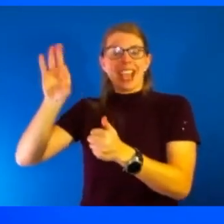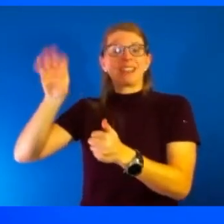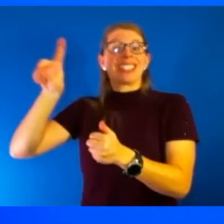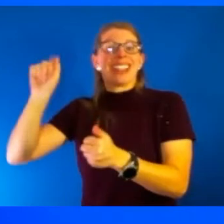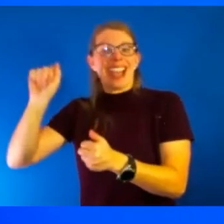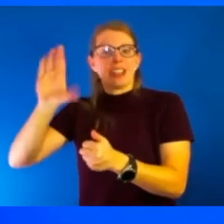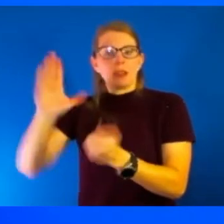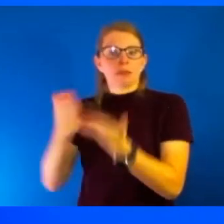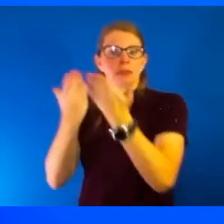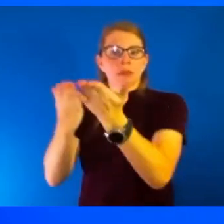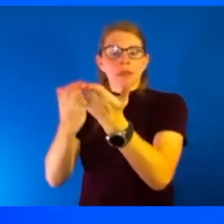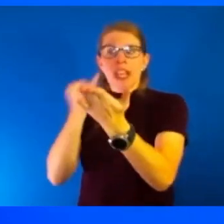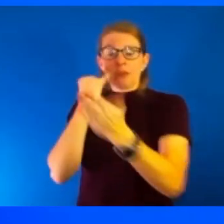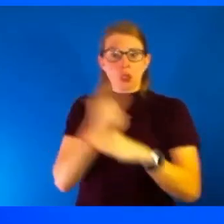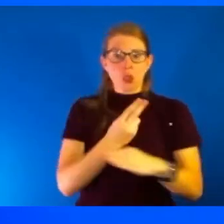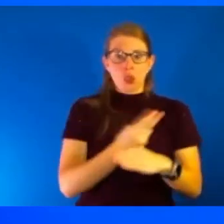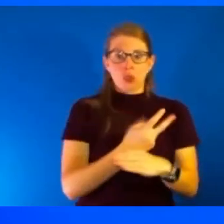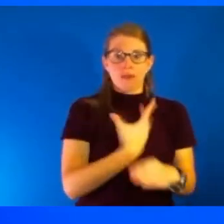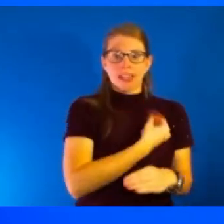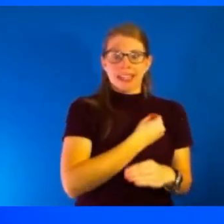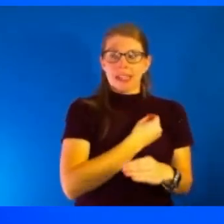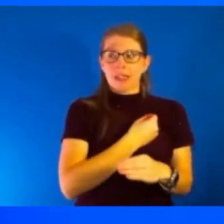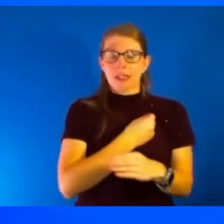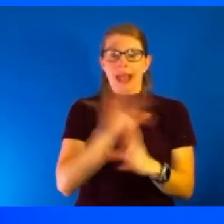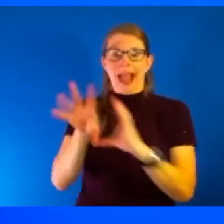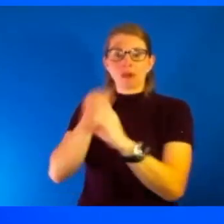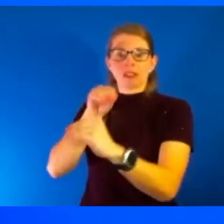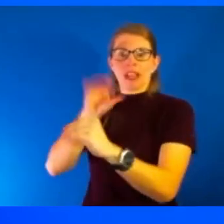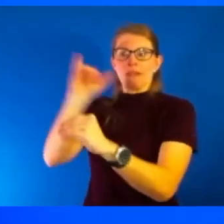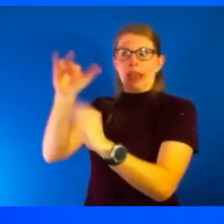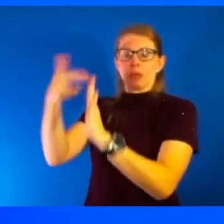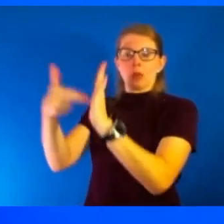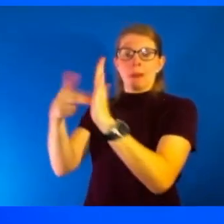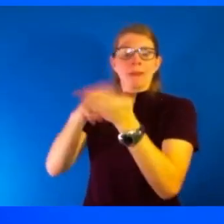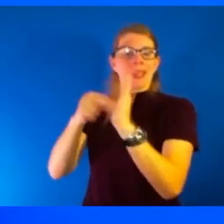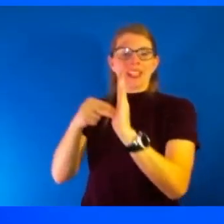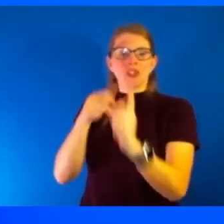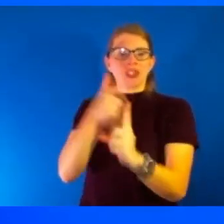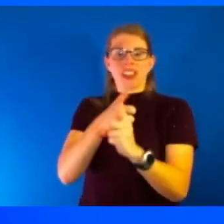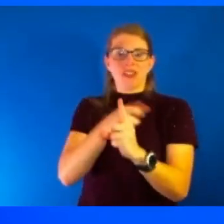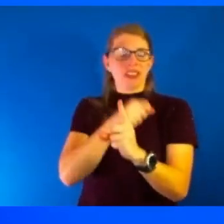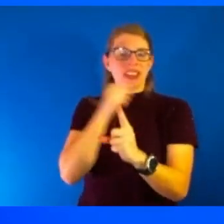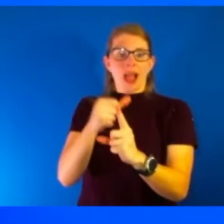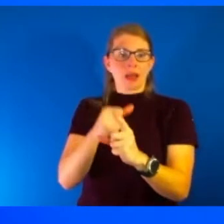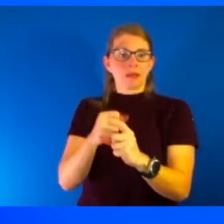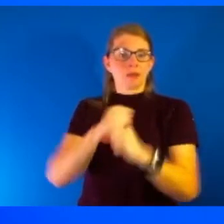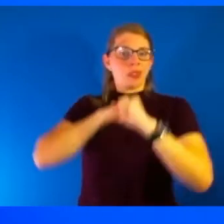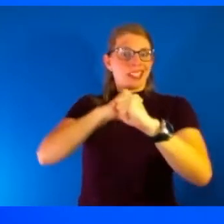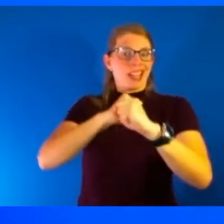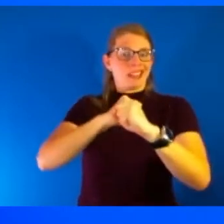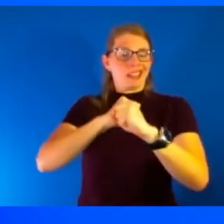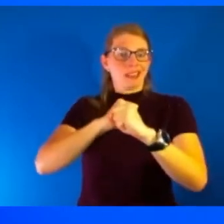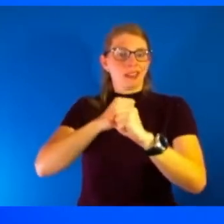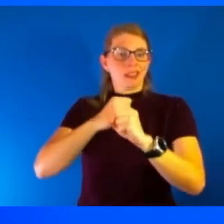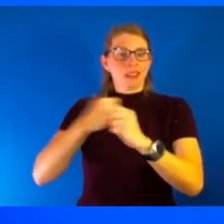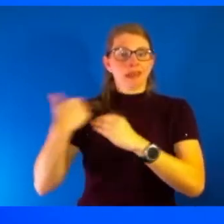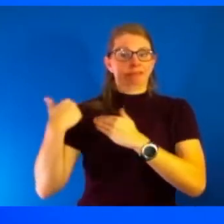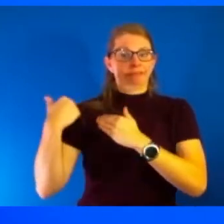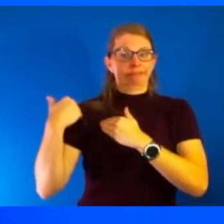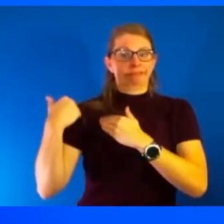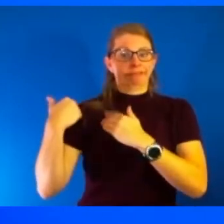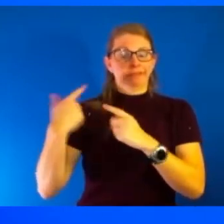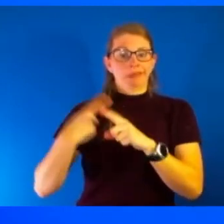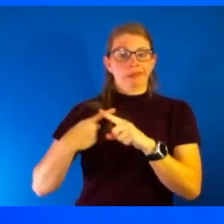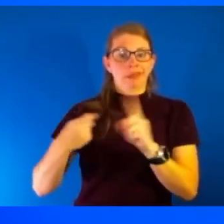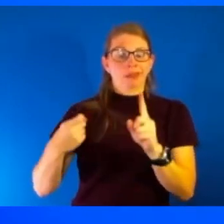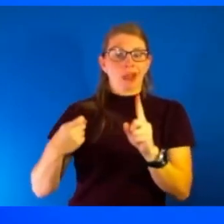vaccine outside of that, you are outside of the prep Act liability protections. And should you get injured in receiving this vaccine,